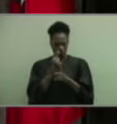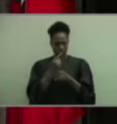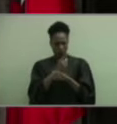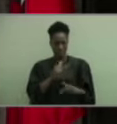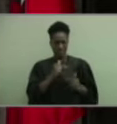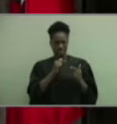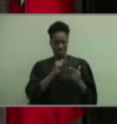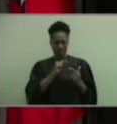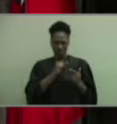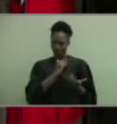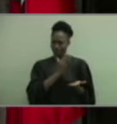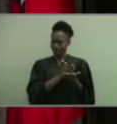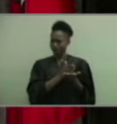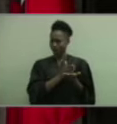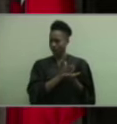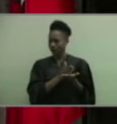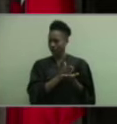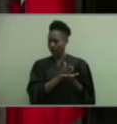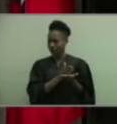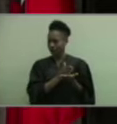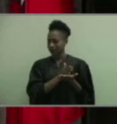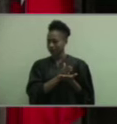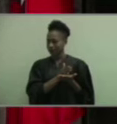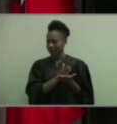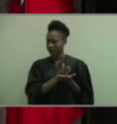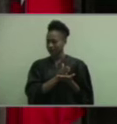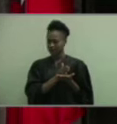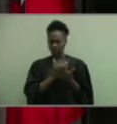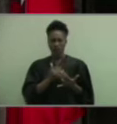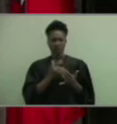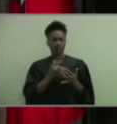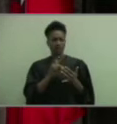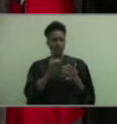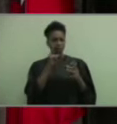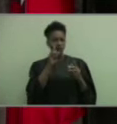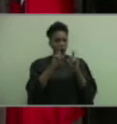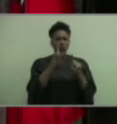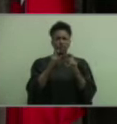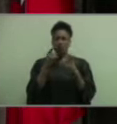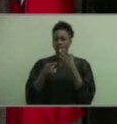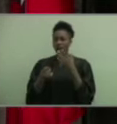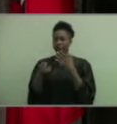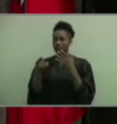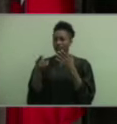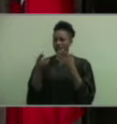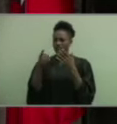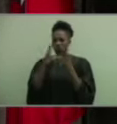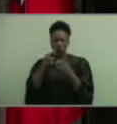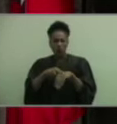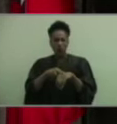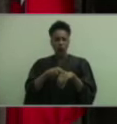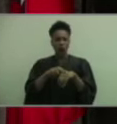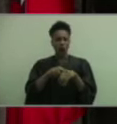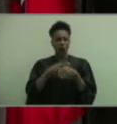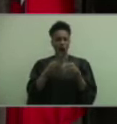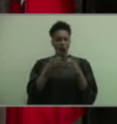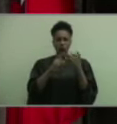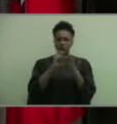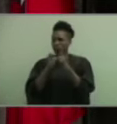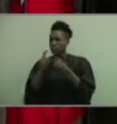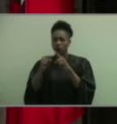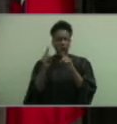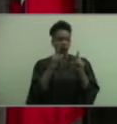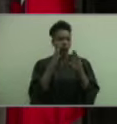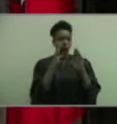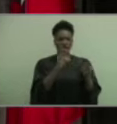The path beyond is one paved with uncertainties and questions. When will life be back to some type of normal? How much will actually change once we get